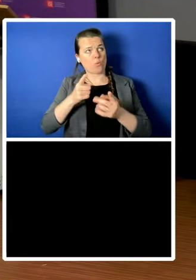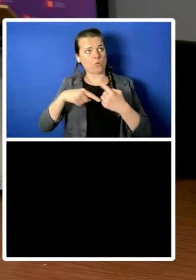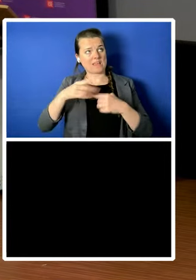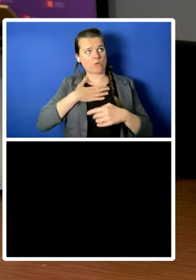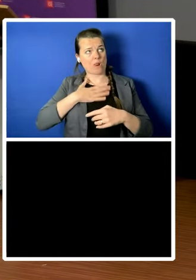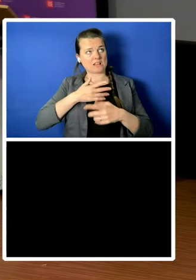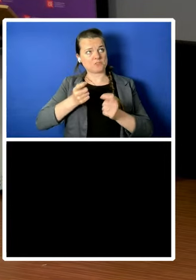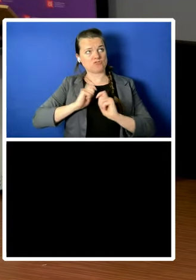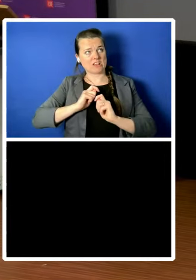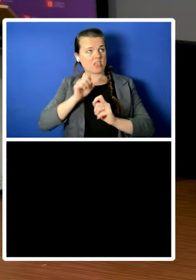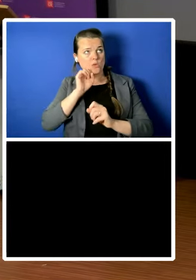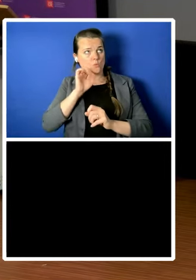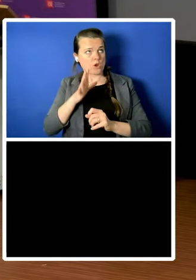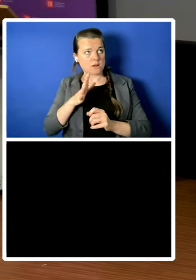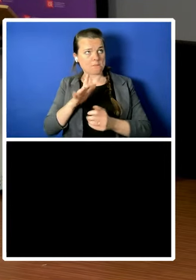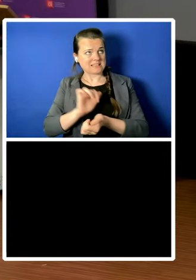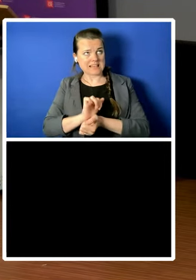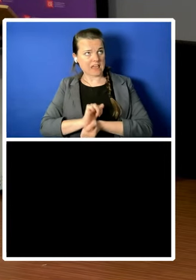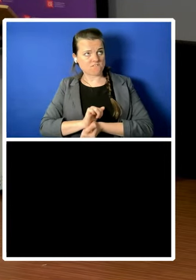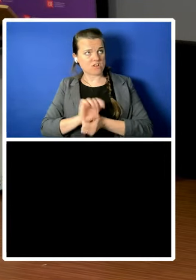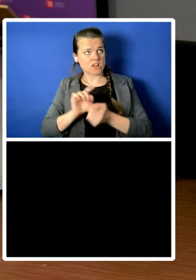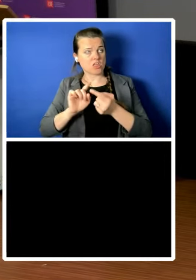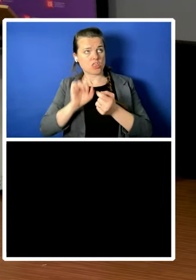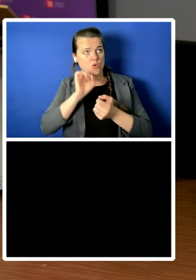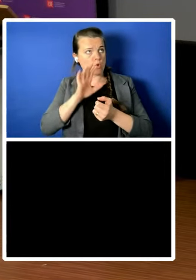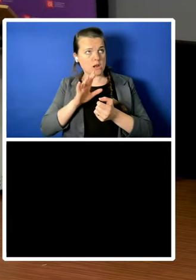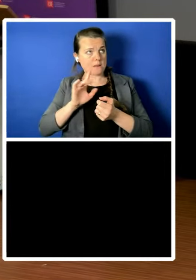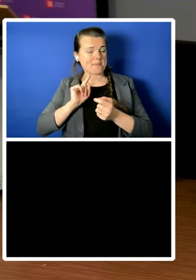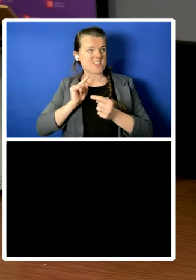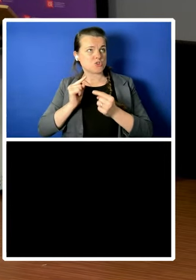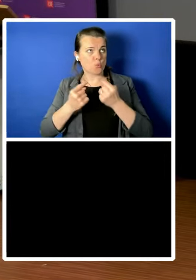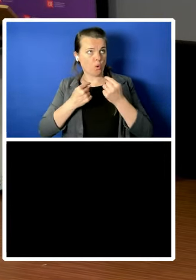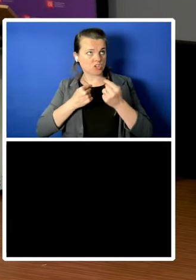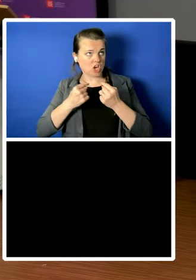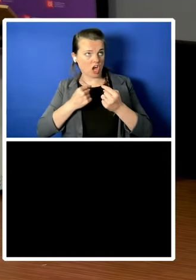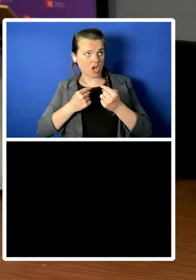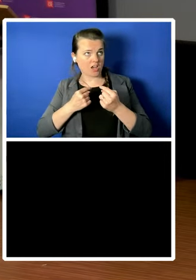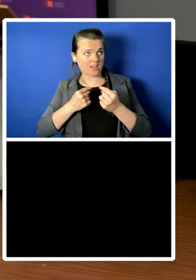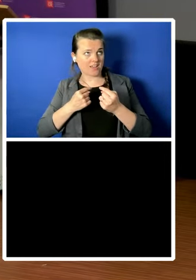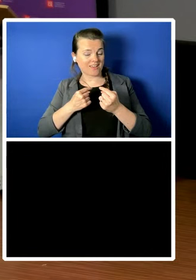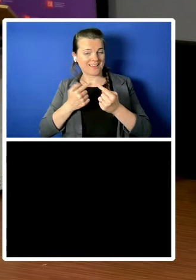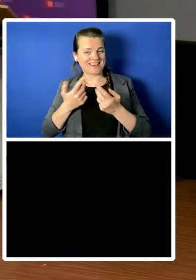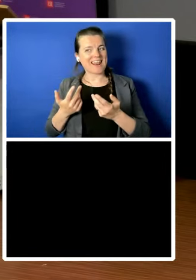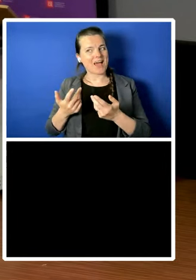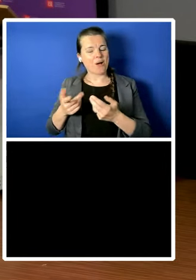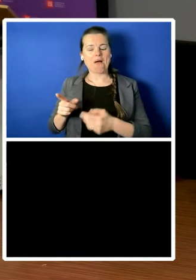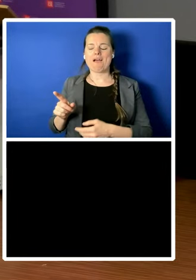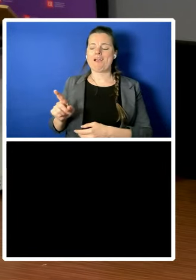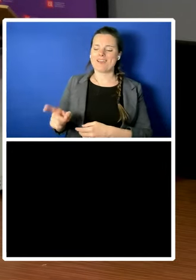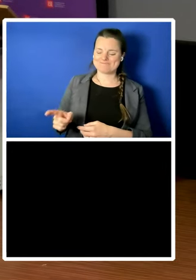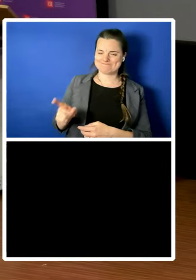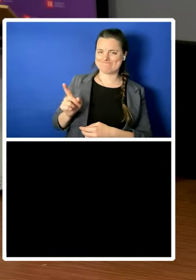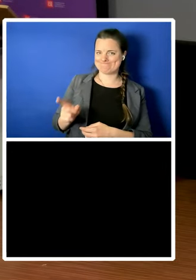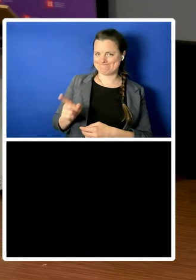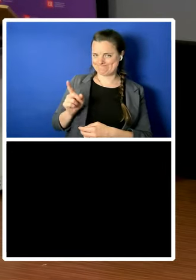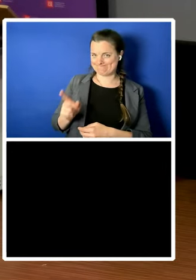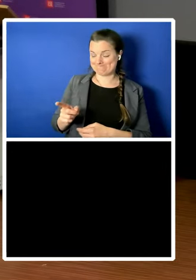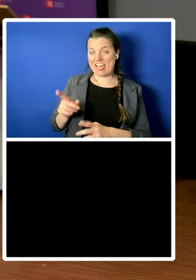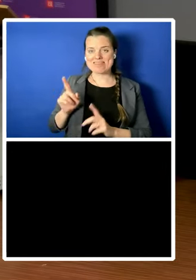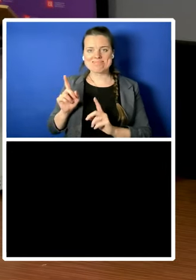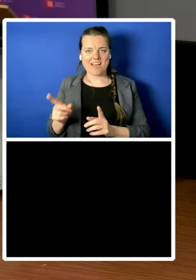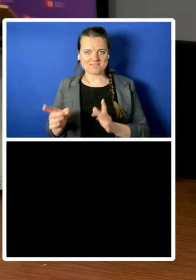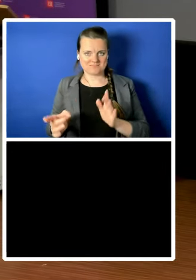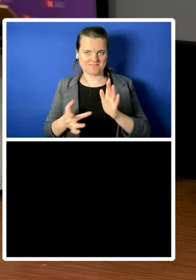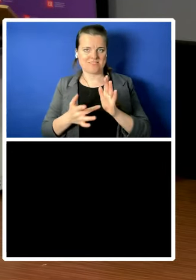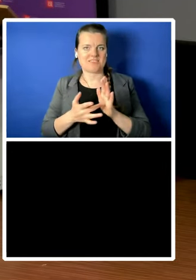he puts it more powerfully perhaps as shame but it's that is the key to the kingdom and that is